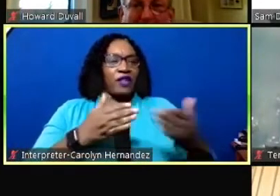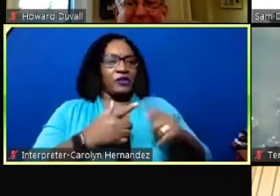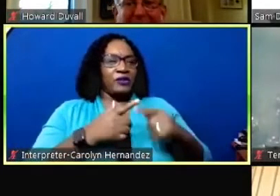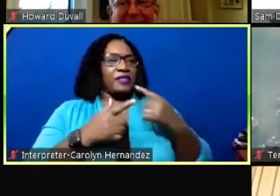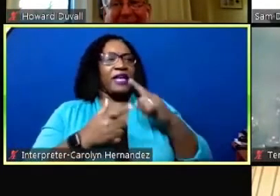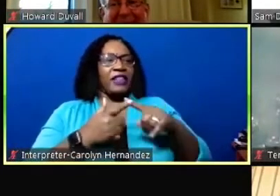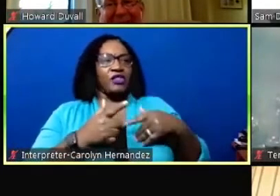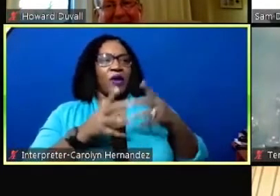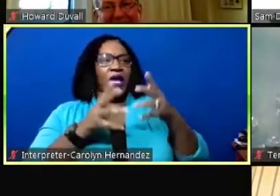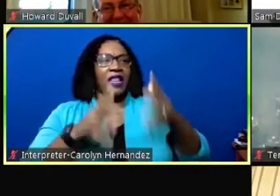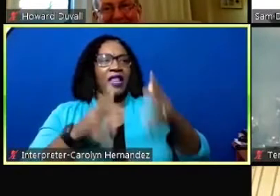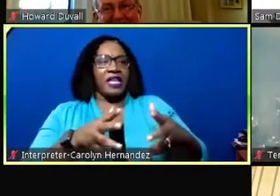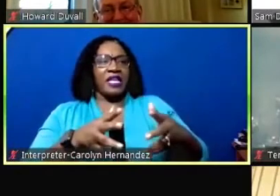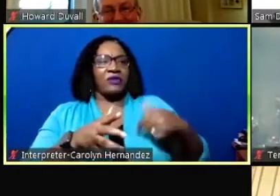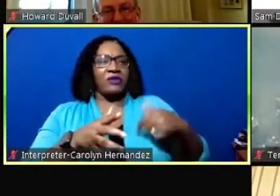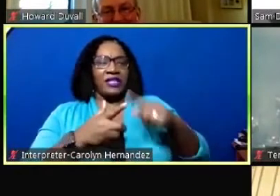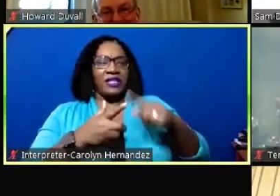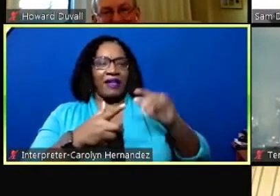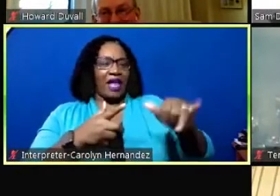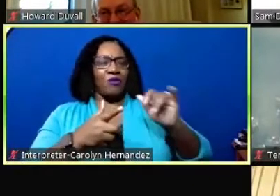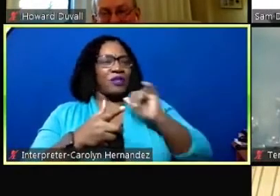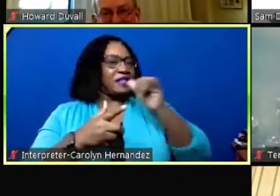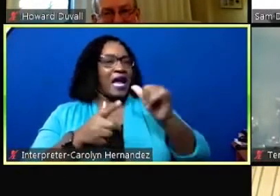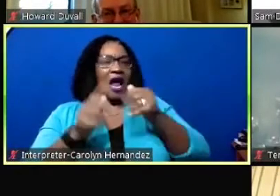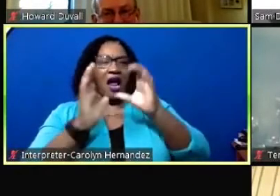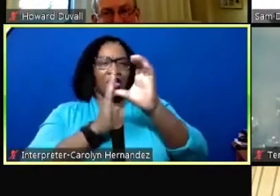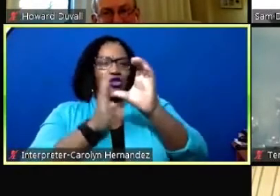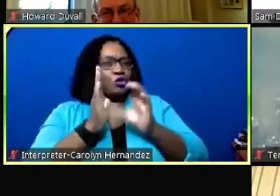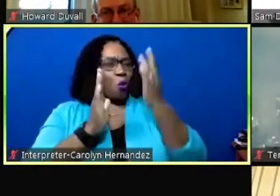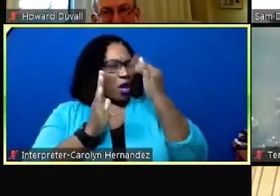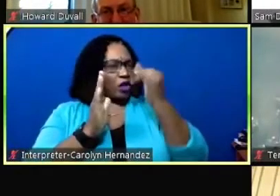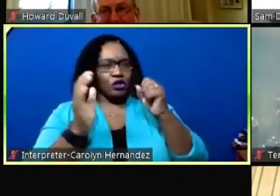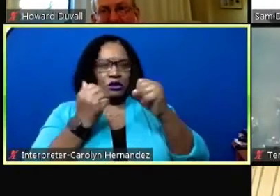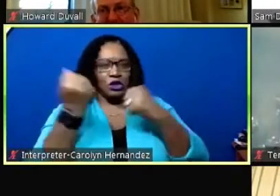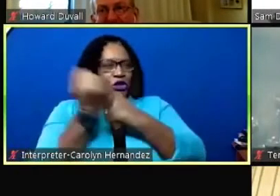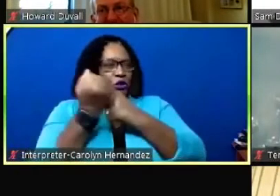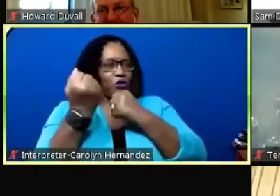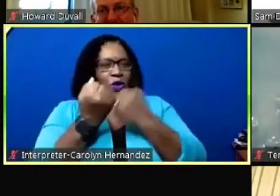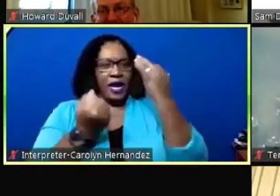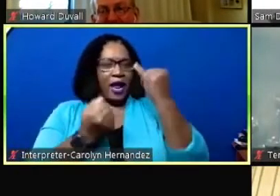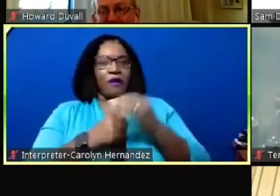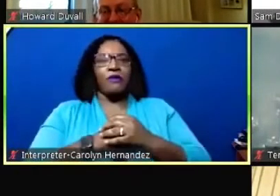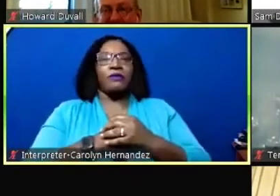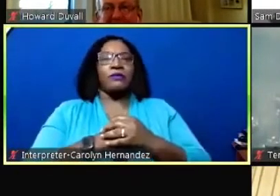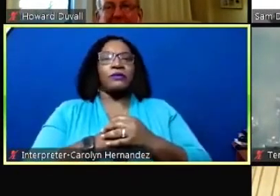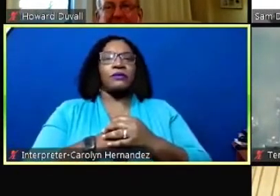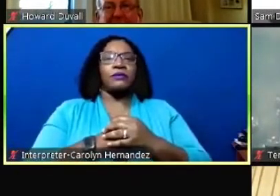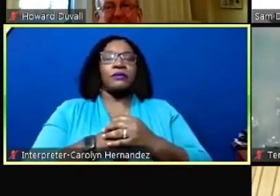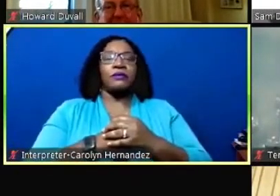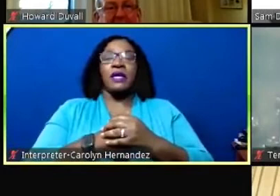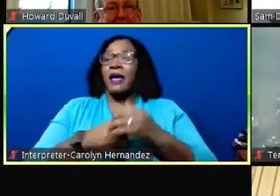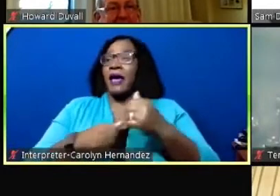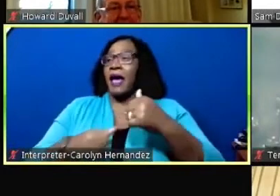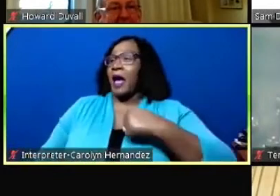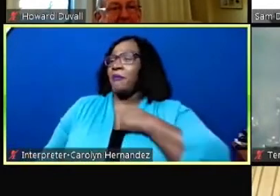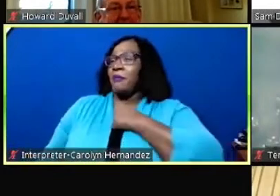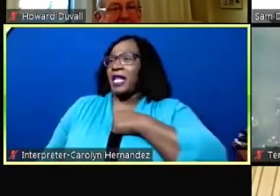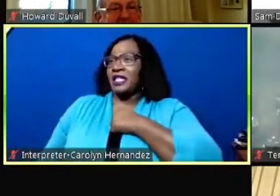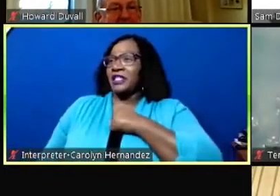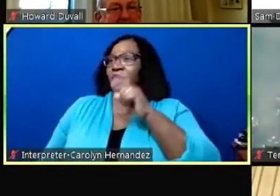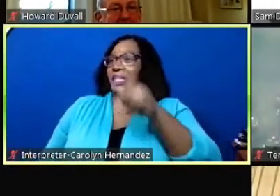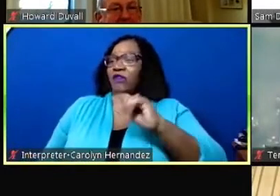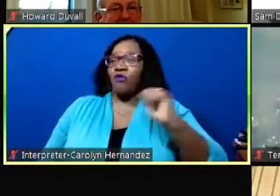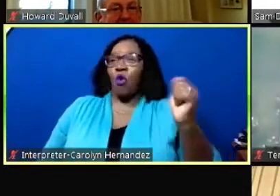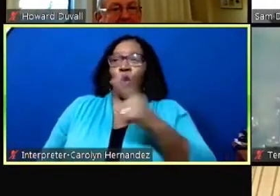believe that covered restrictions are unconstitutional why do you support them now and i apologize we need for all